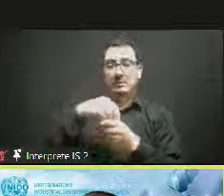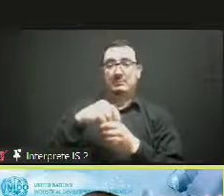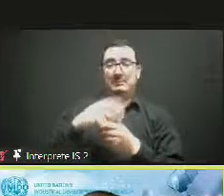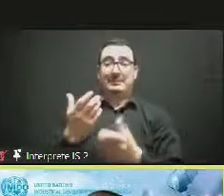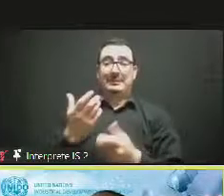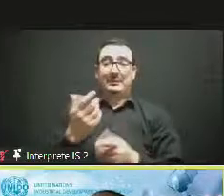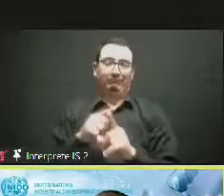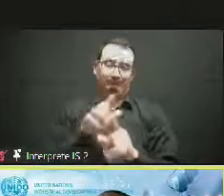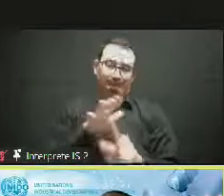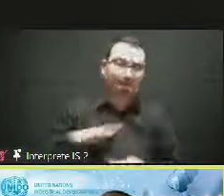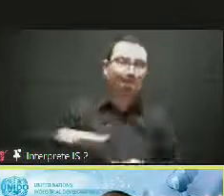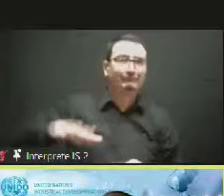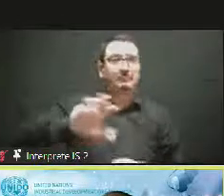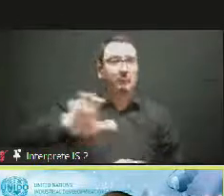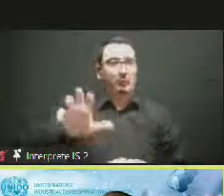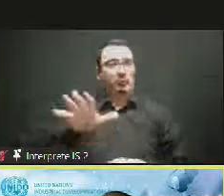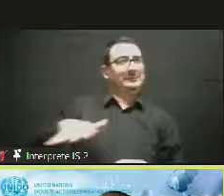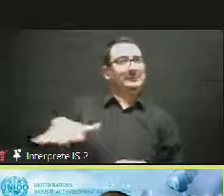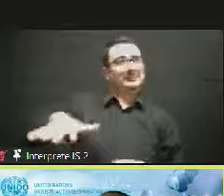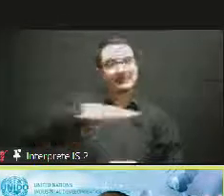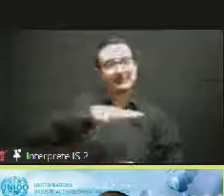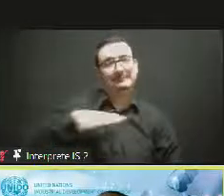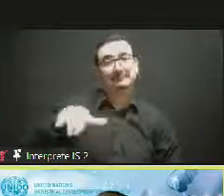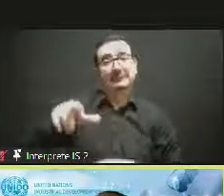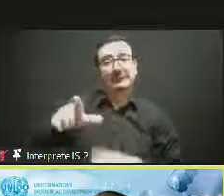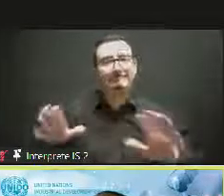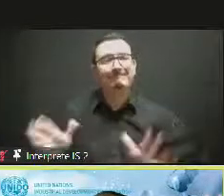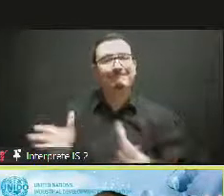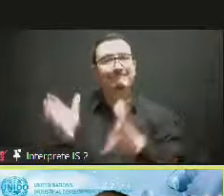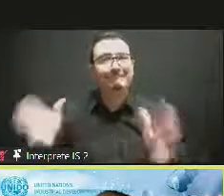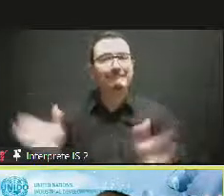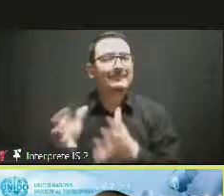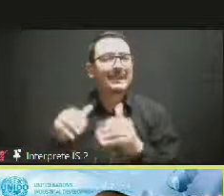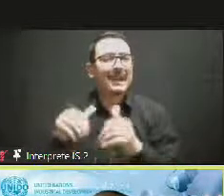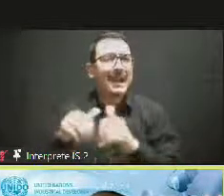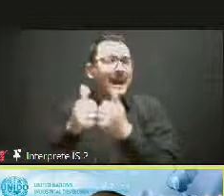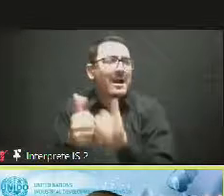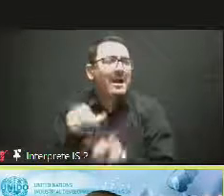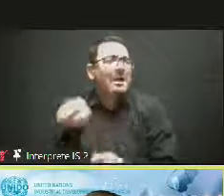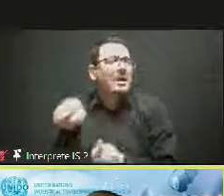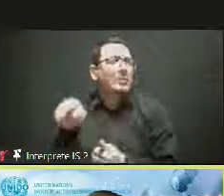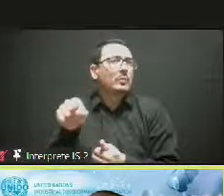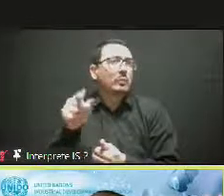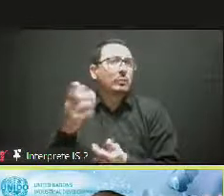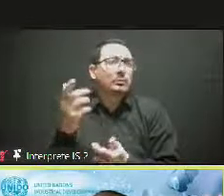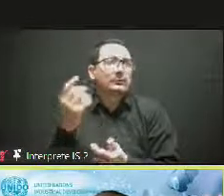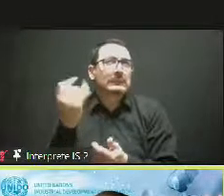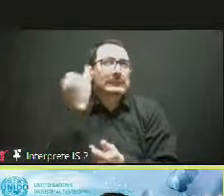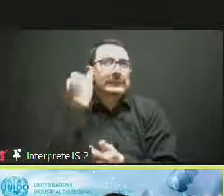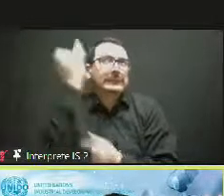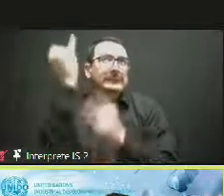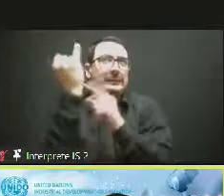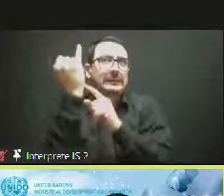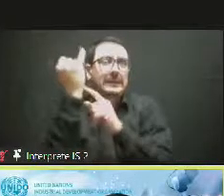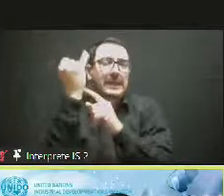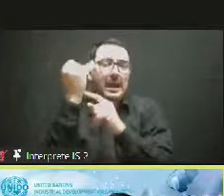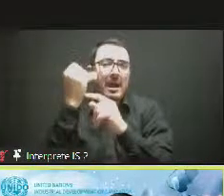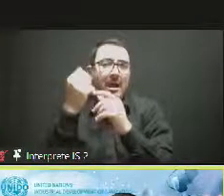clusters with considering more the market dynamics and the social impacts as the main drivers.